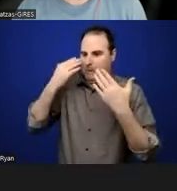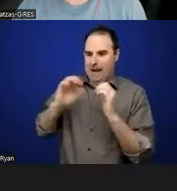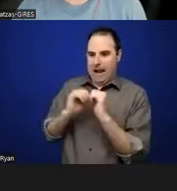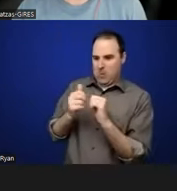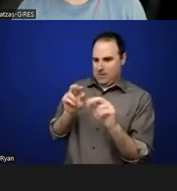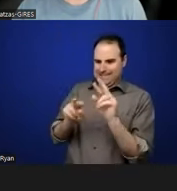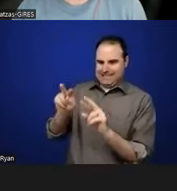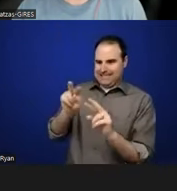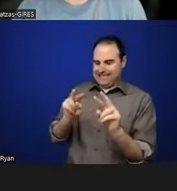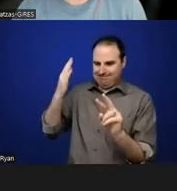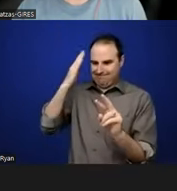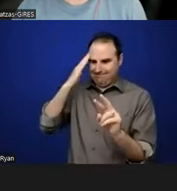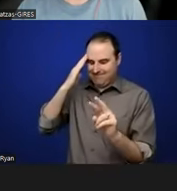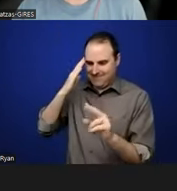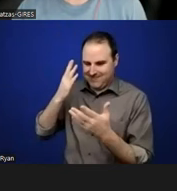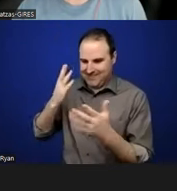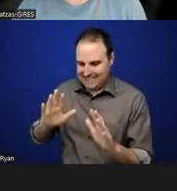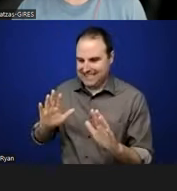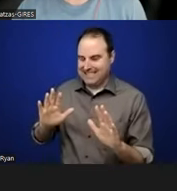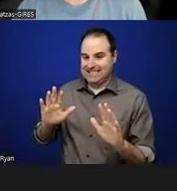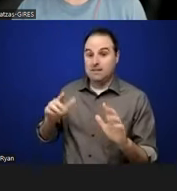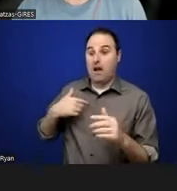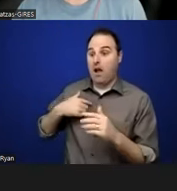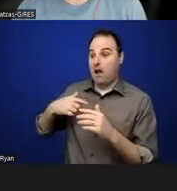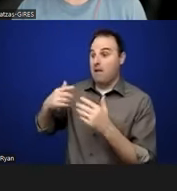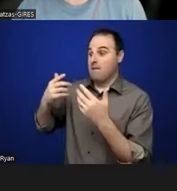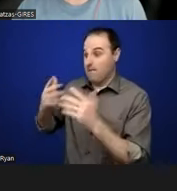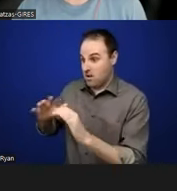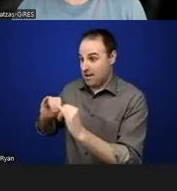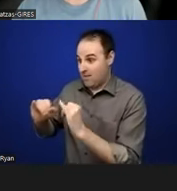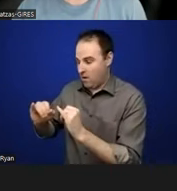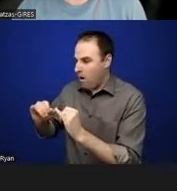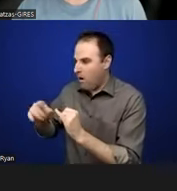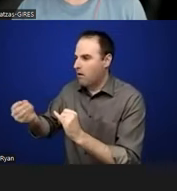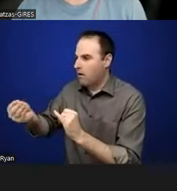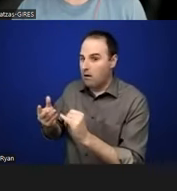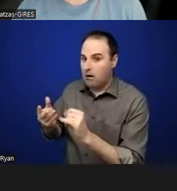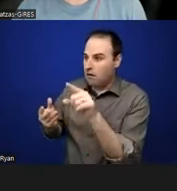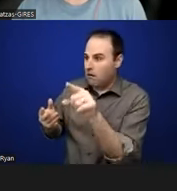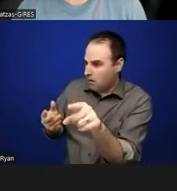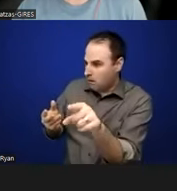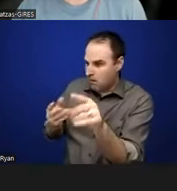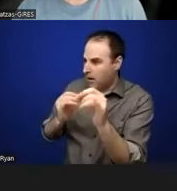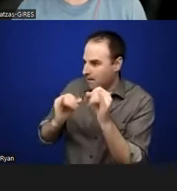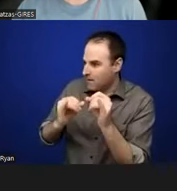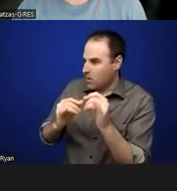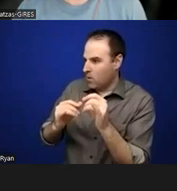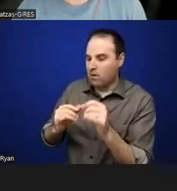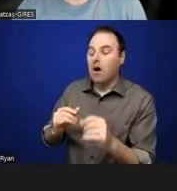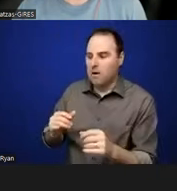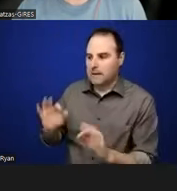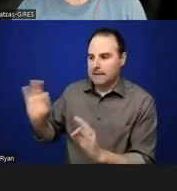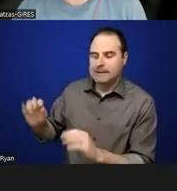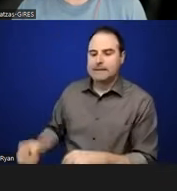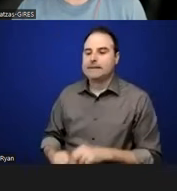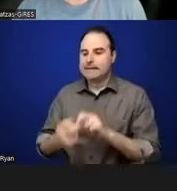I have so many leads for another. So how do you determine when you're finished? Yeah. That's, you know, one